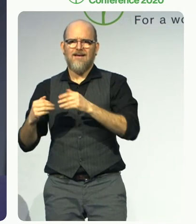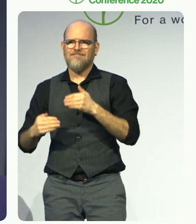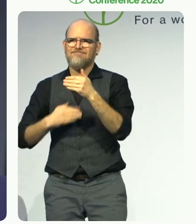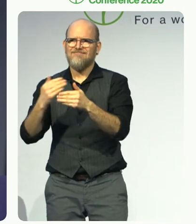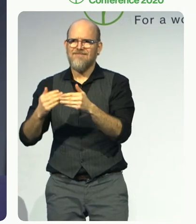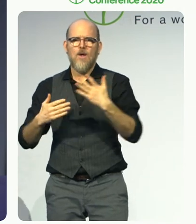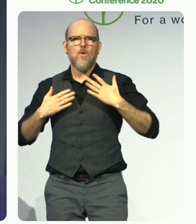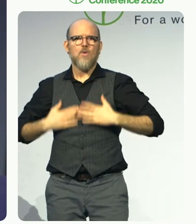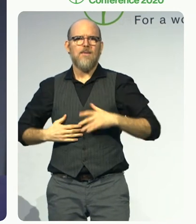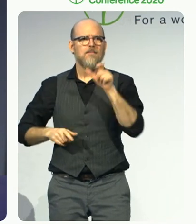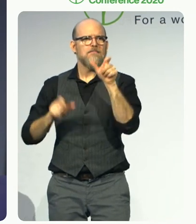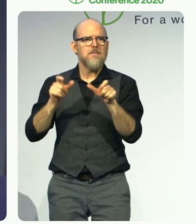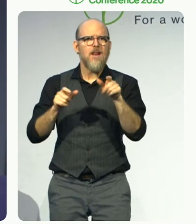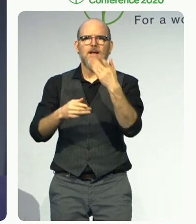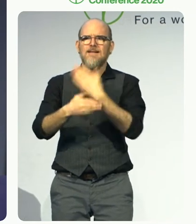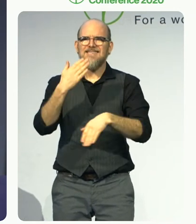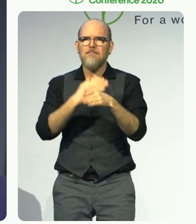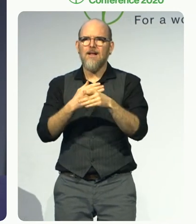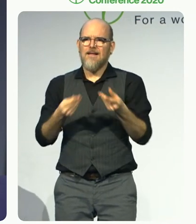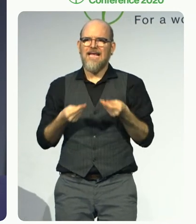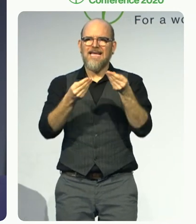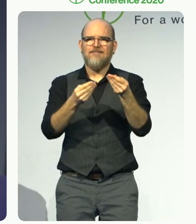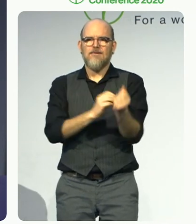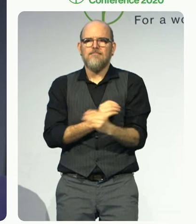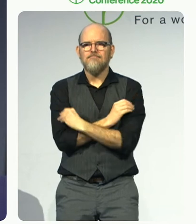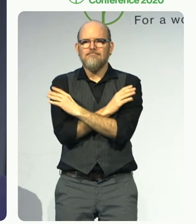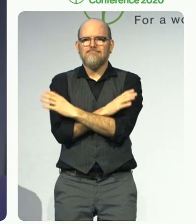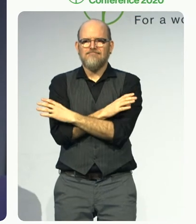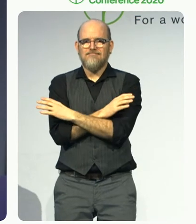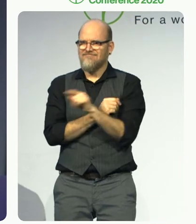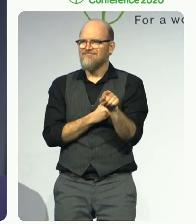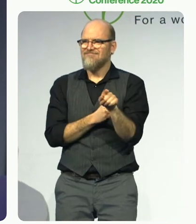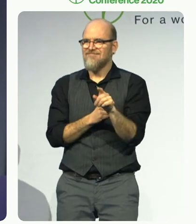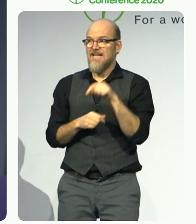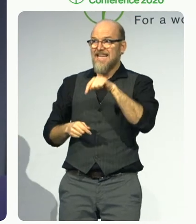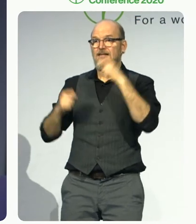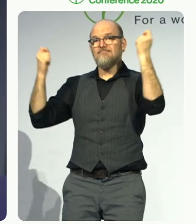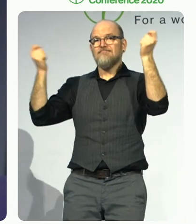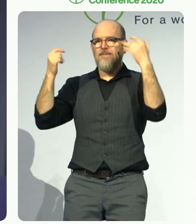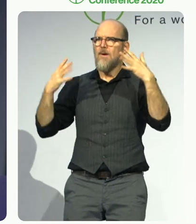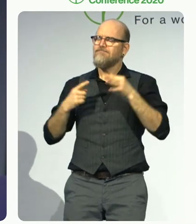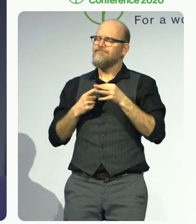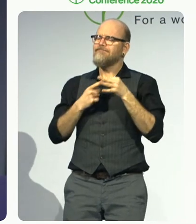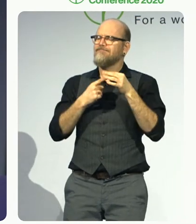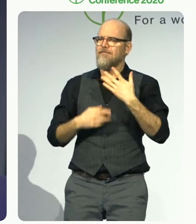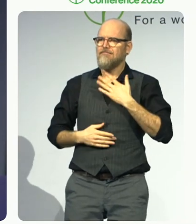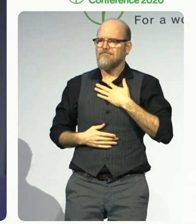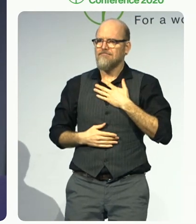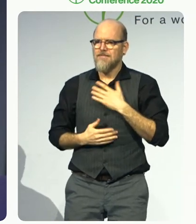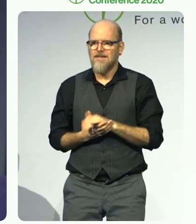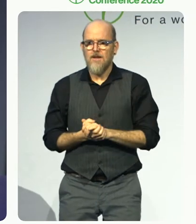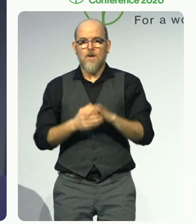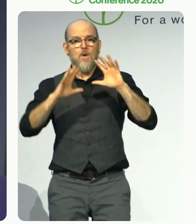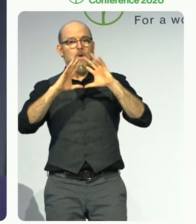It brings people from all over the world together and in so doing serves as an ideal